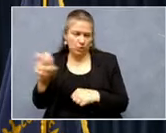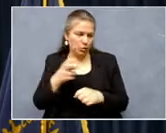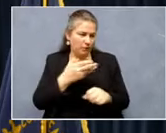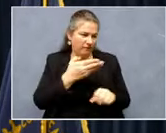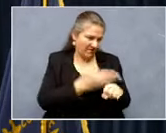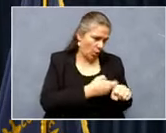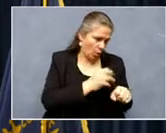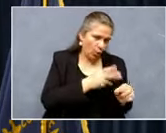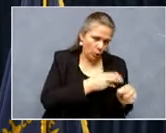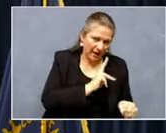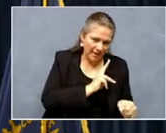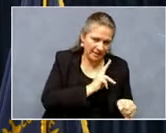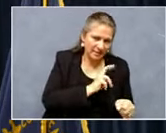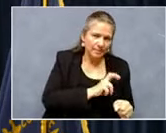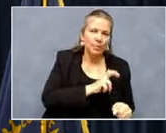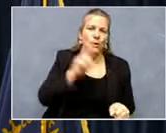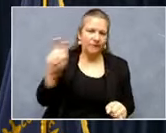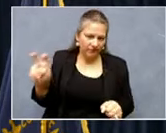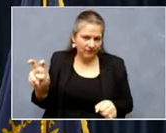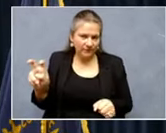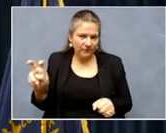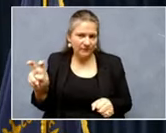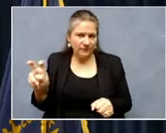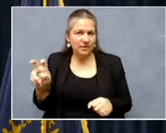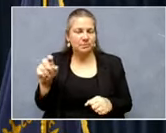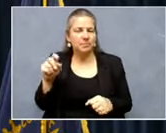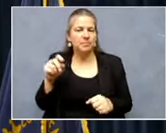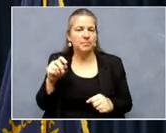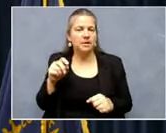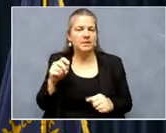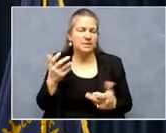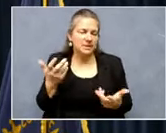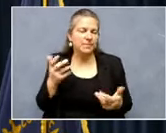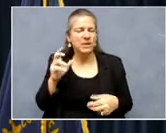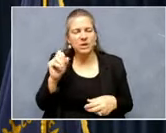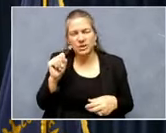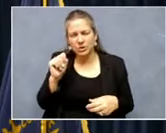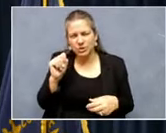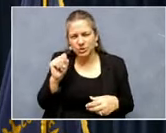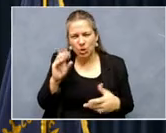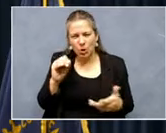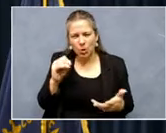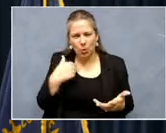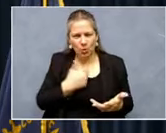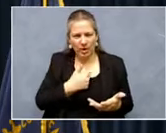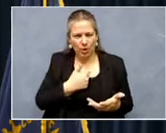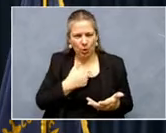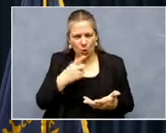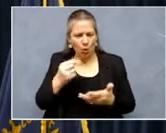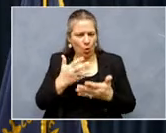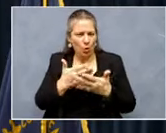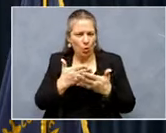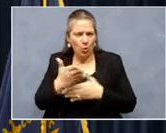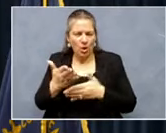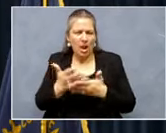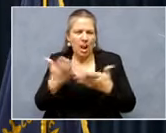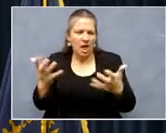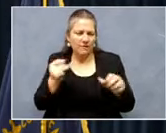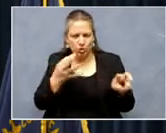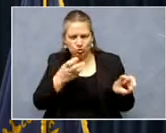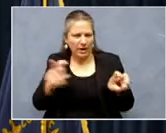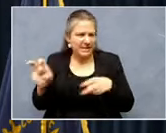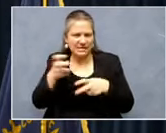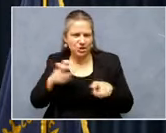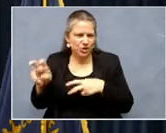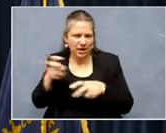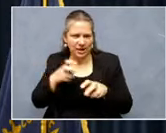but in this instance, uh, the, the voluntary move. So, so again, we're, we're, we're going through a major period of transition and, and, and